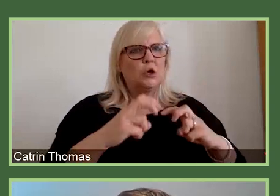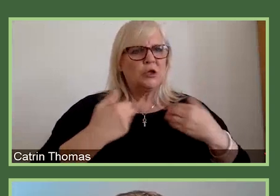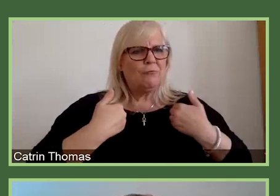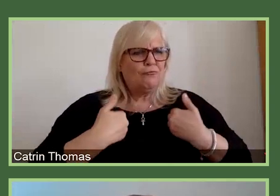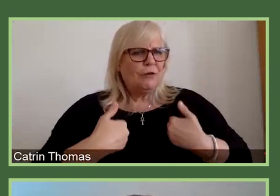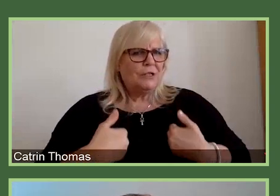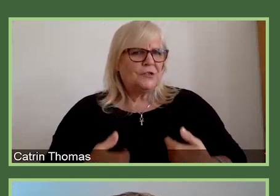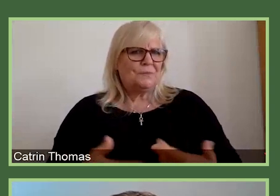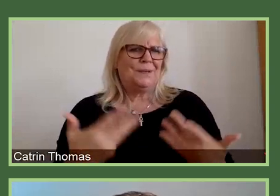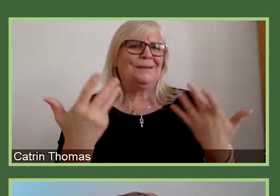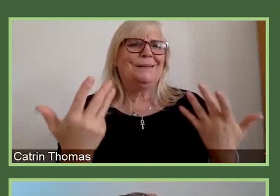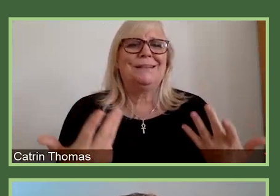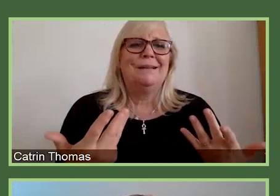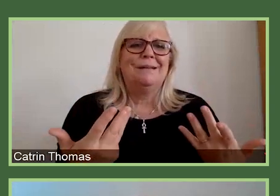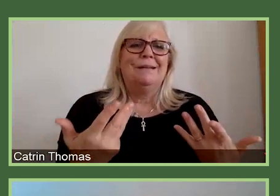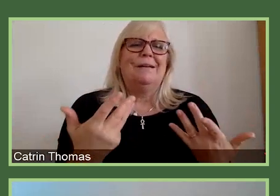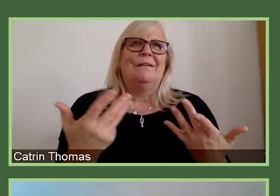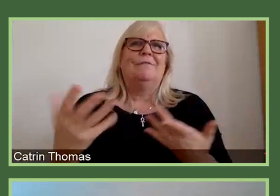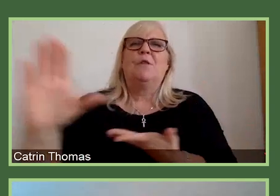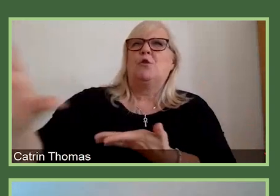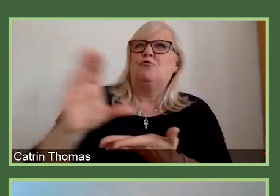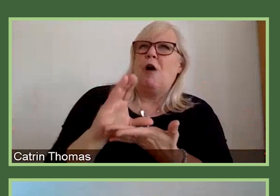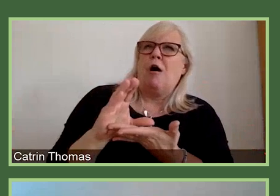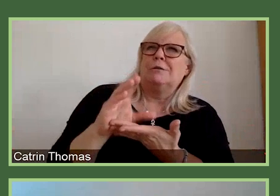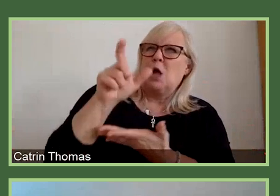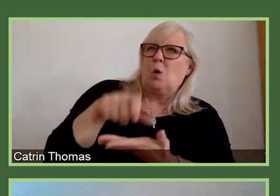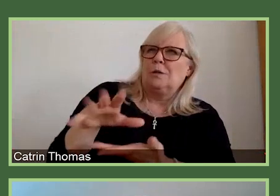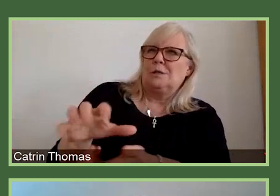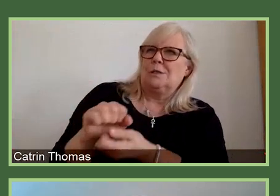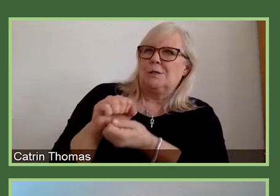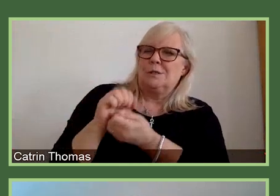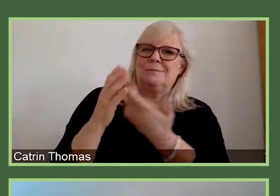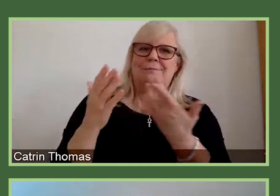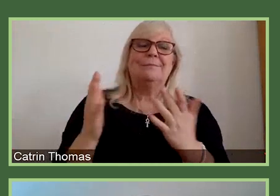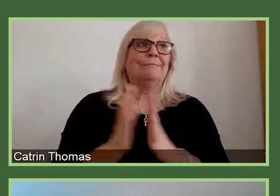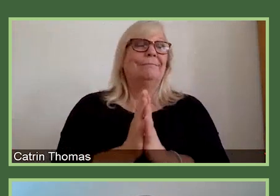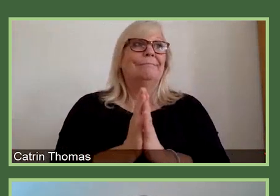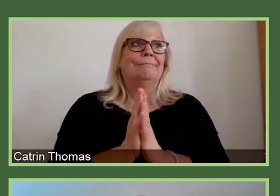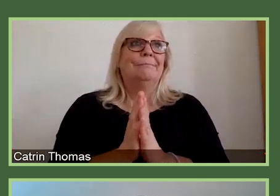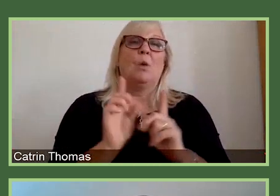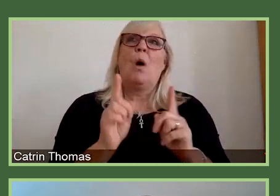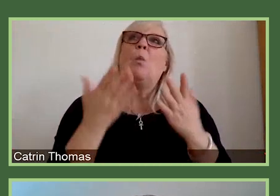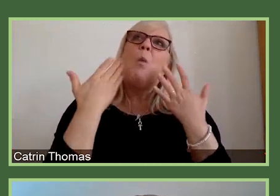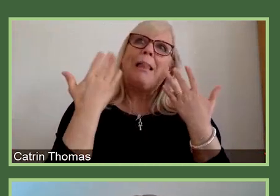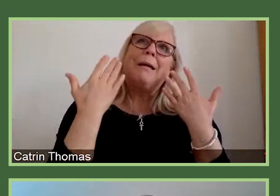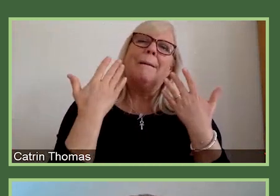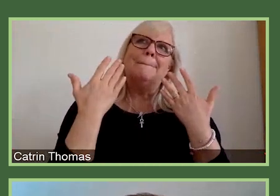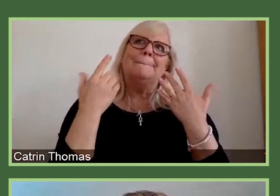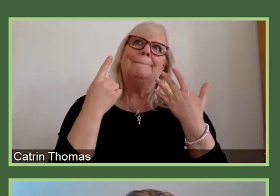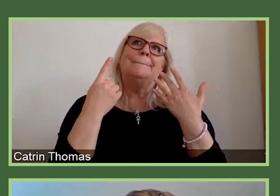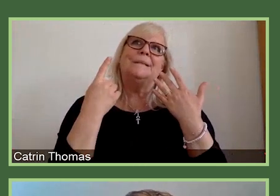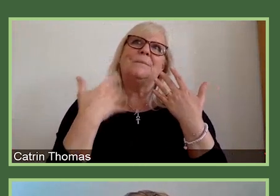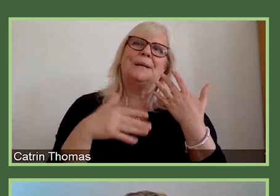So thank you. Good question. So I guess the first thing to say is that Wellcome is establishing a brand new